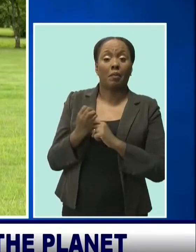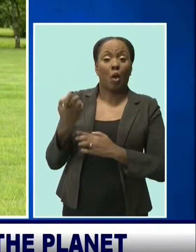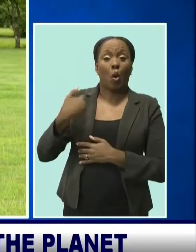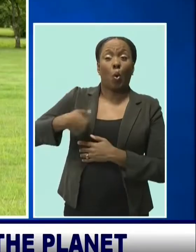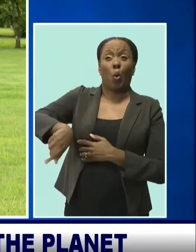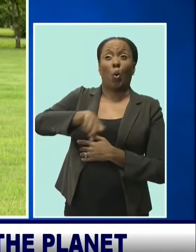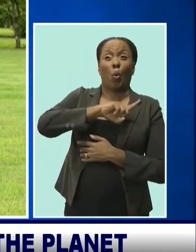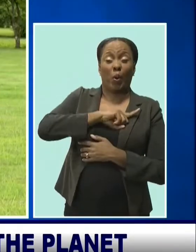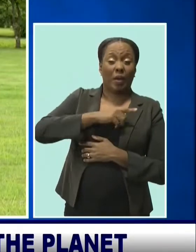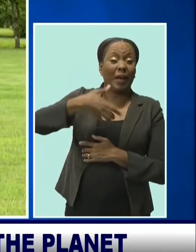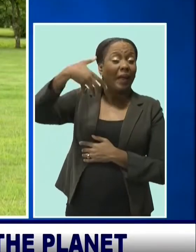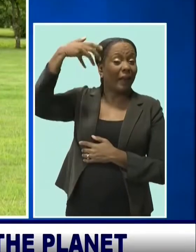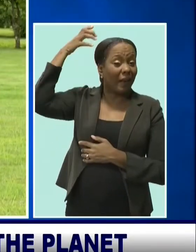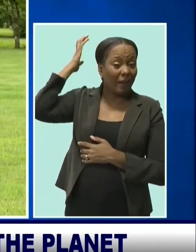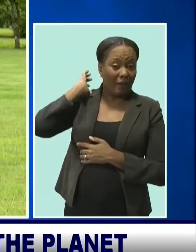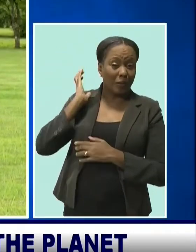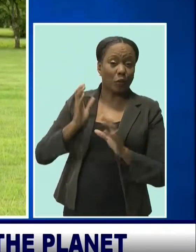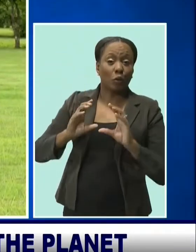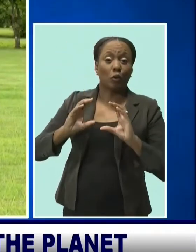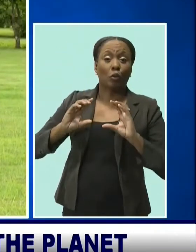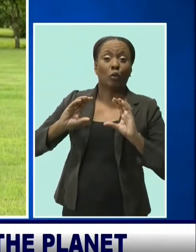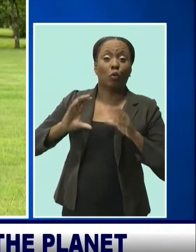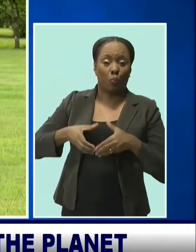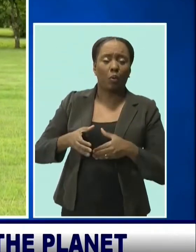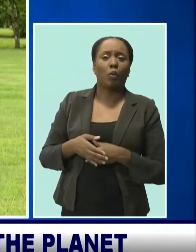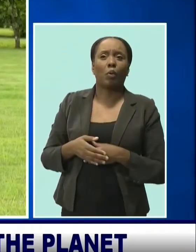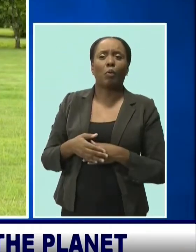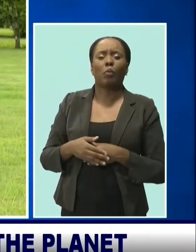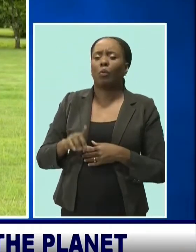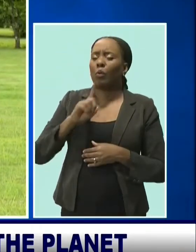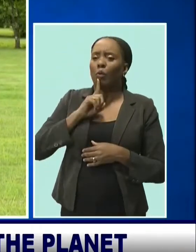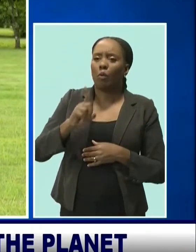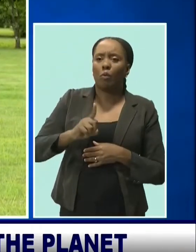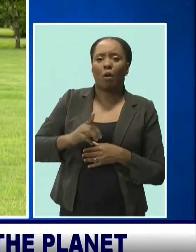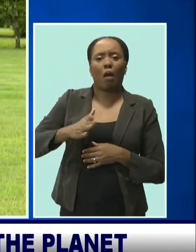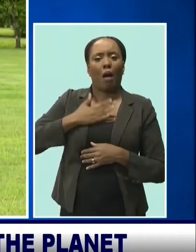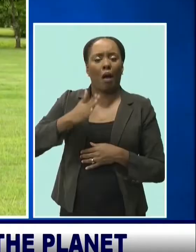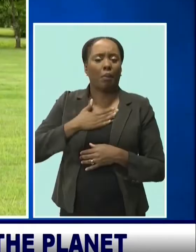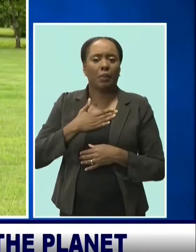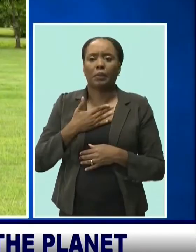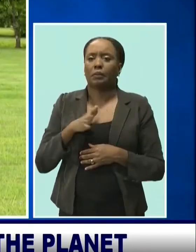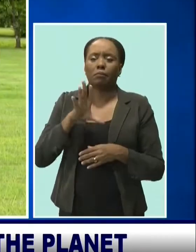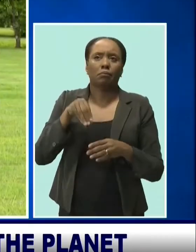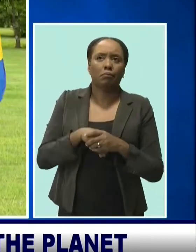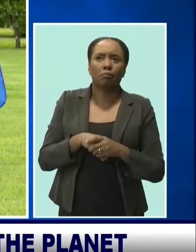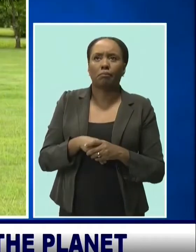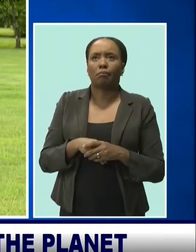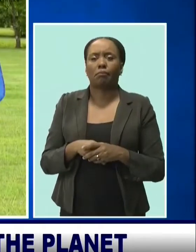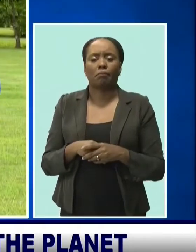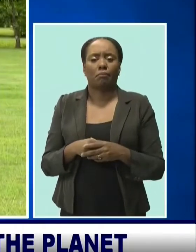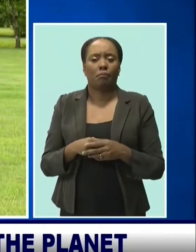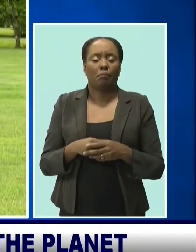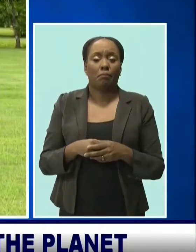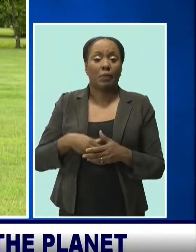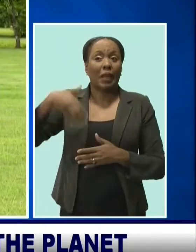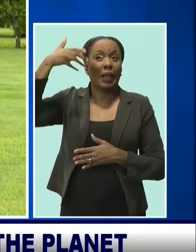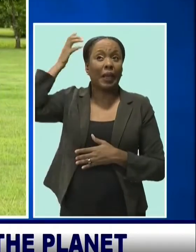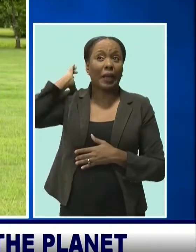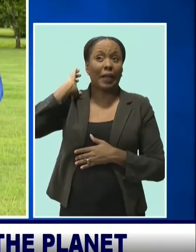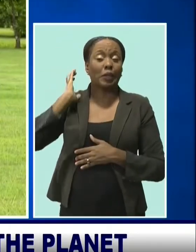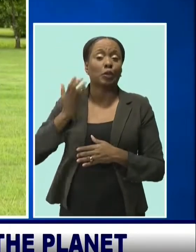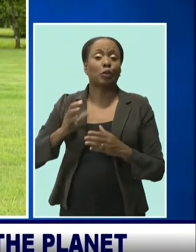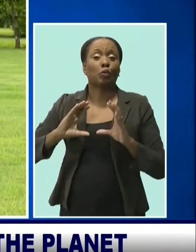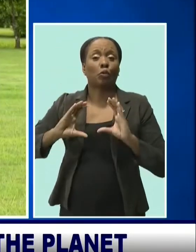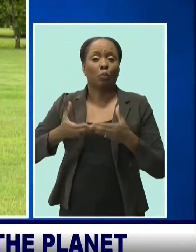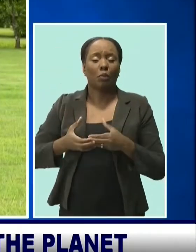of our core areas and I'm very pleased and proud to be here today with my fellow Lions and Leos of Barbados in helping